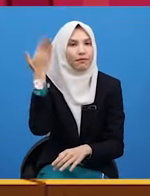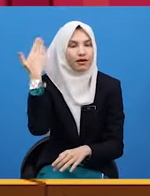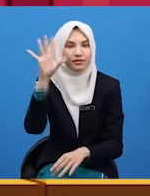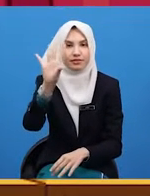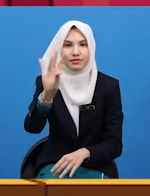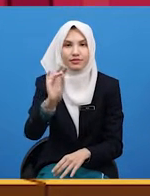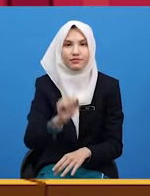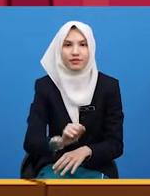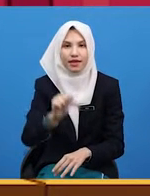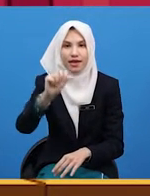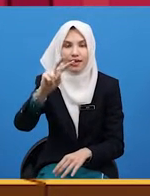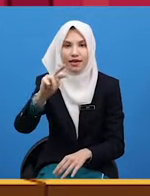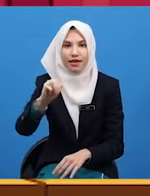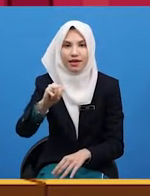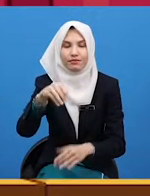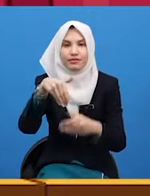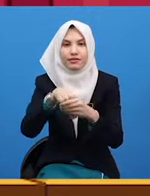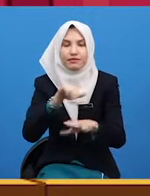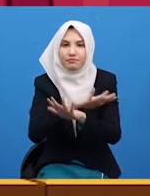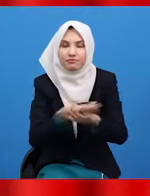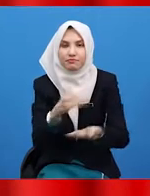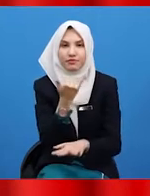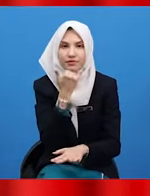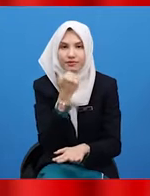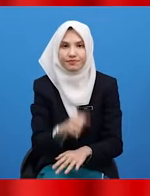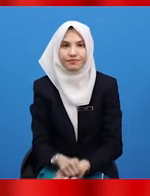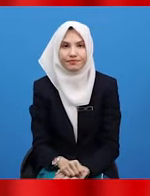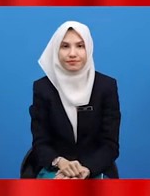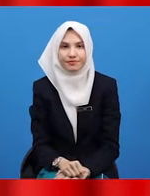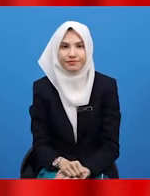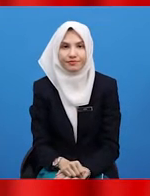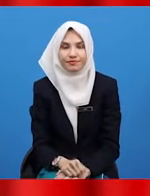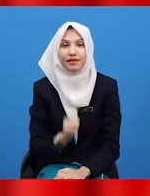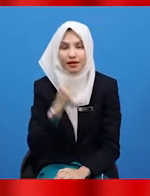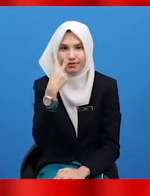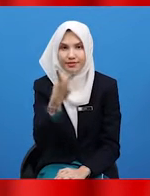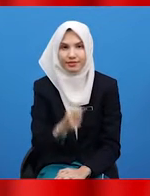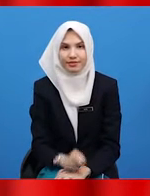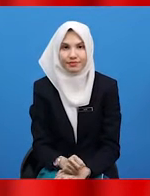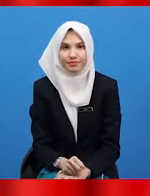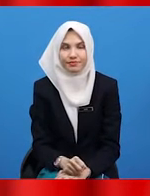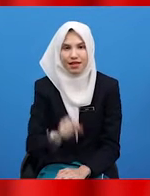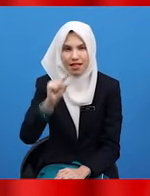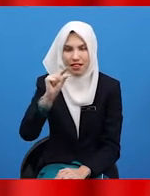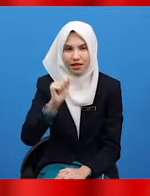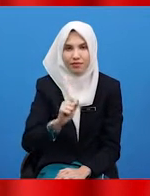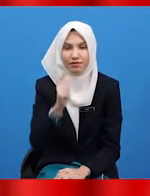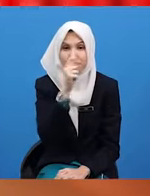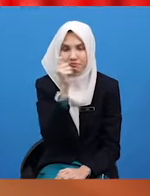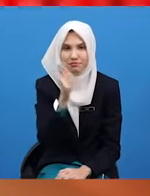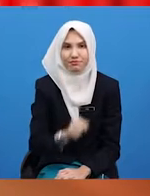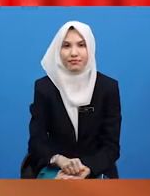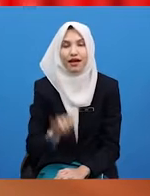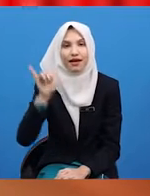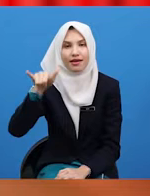7 AM is incorrect. Oh, I see. A little bit tricky.